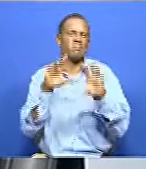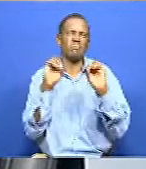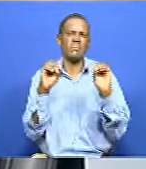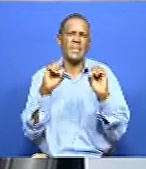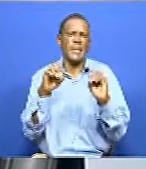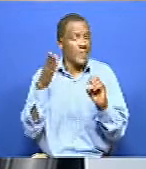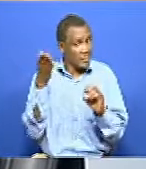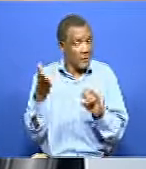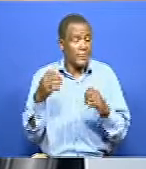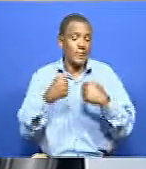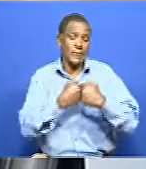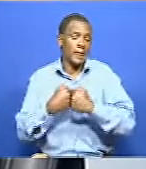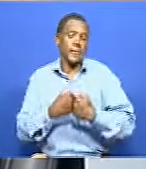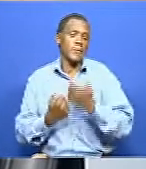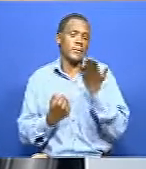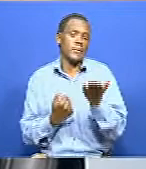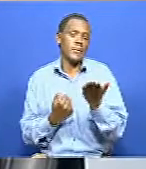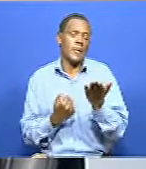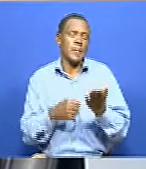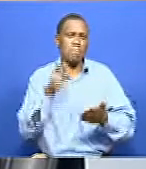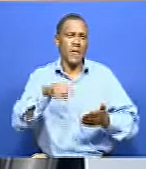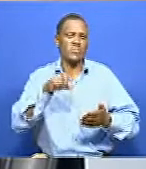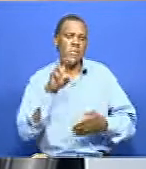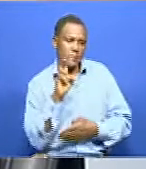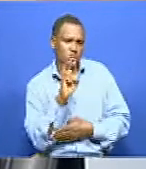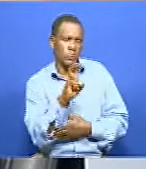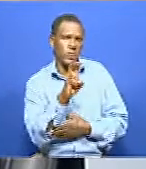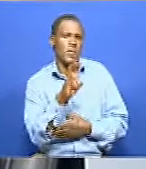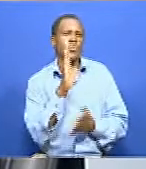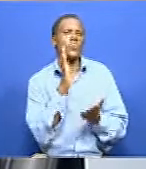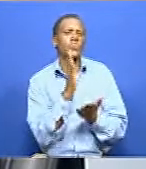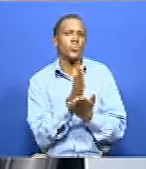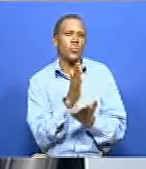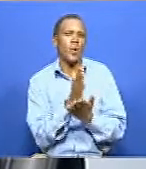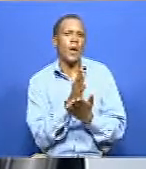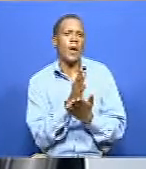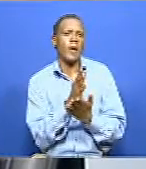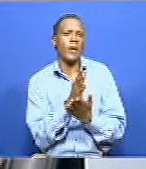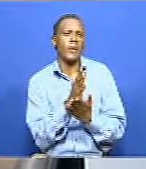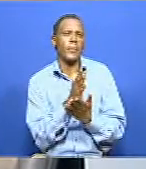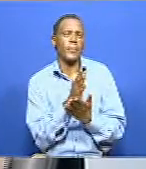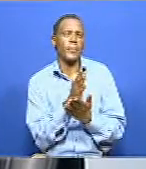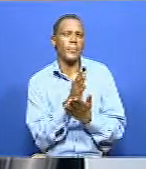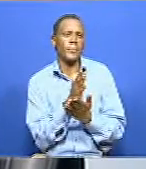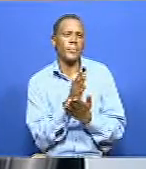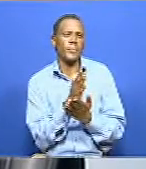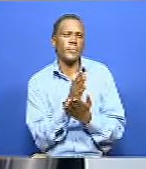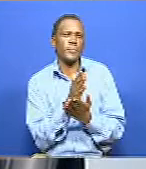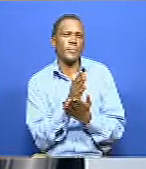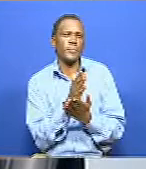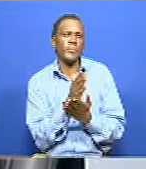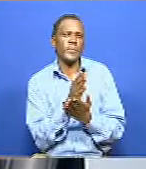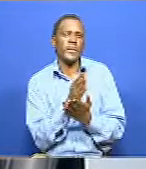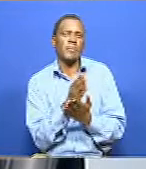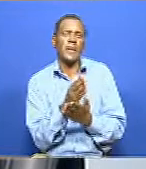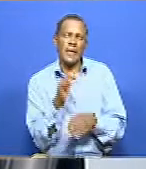bit challenging and needs to be looked at. But yes, I wish that we, we're not that we're seeing this big challenge.